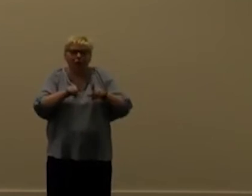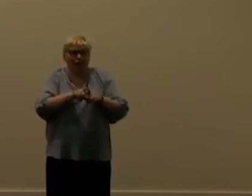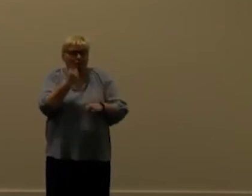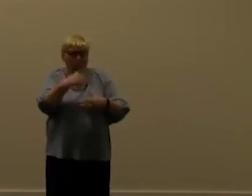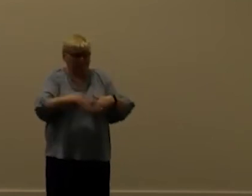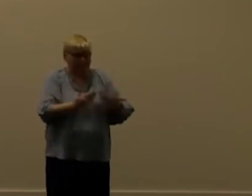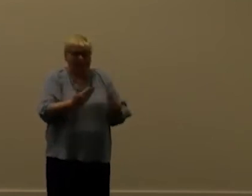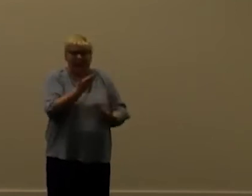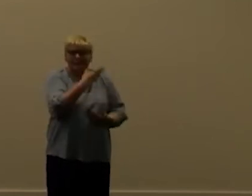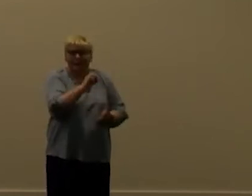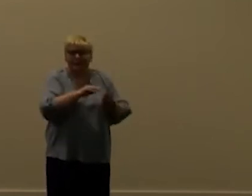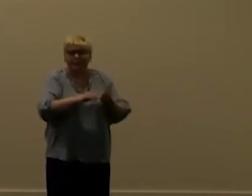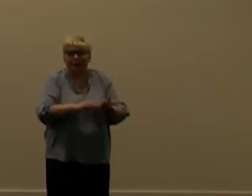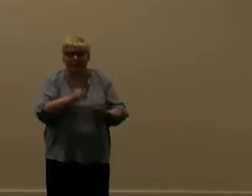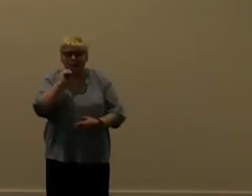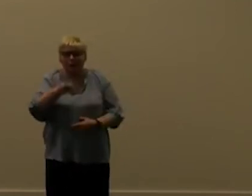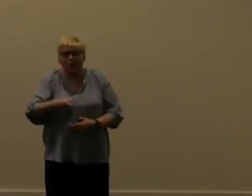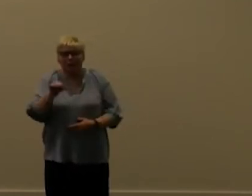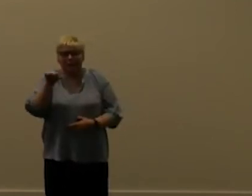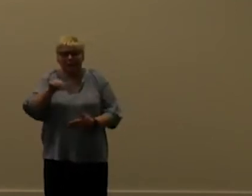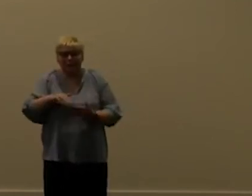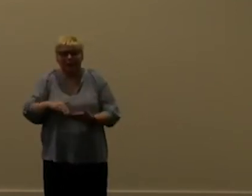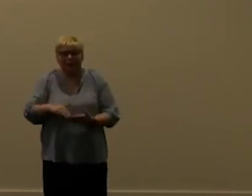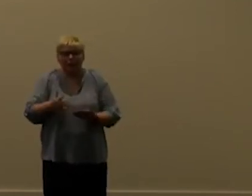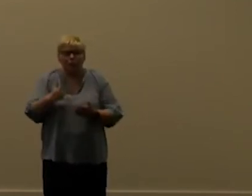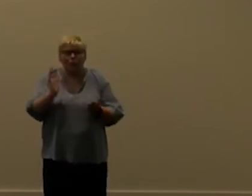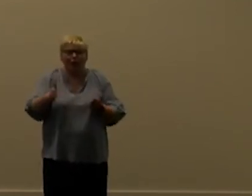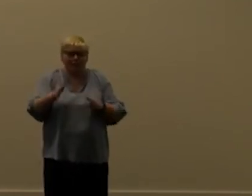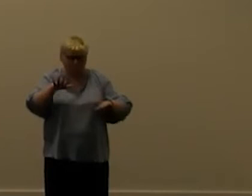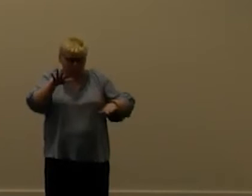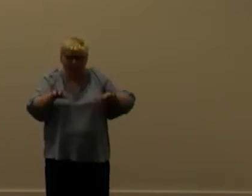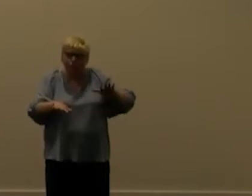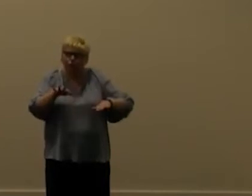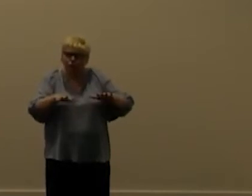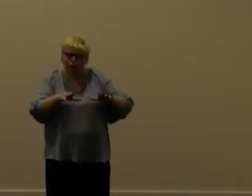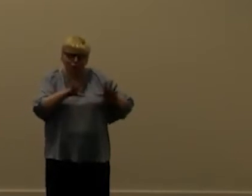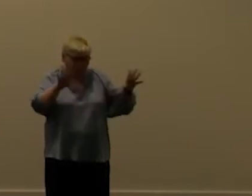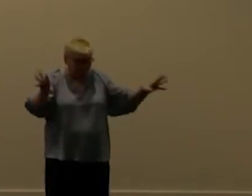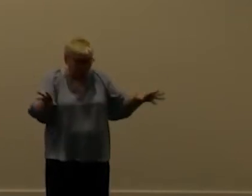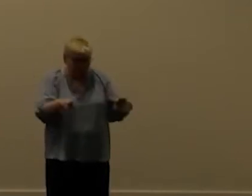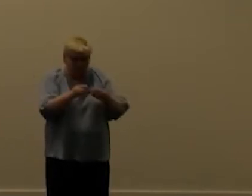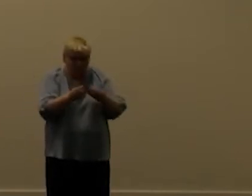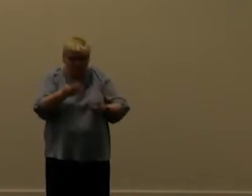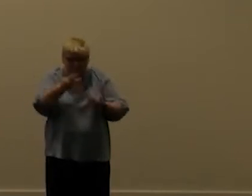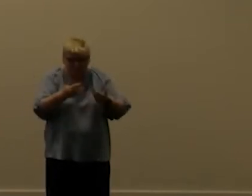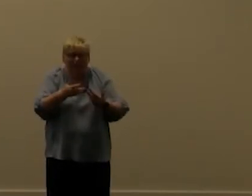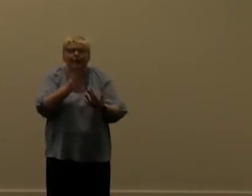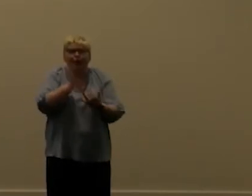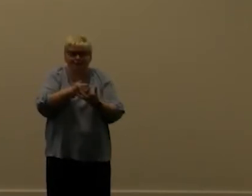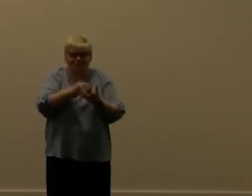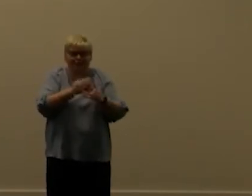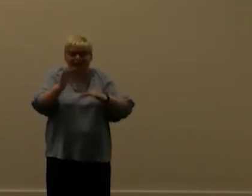one day and six million the other day i don't know it's hard and it's it we'll probably see it's like gdpr i guess